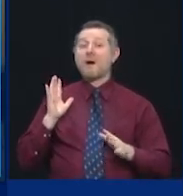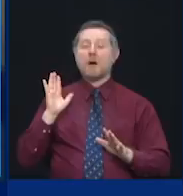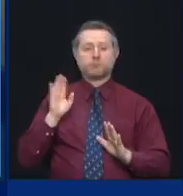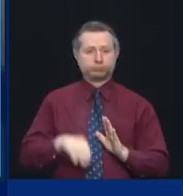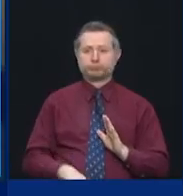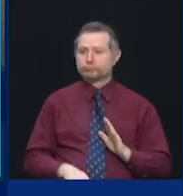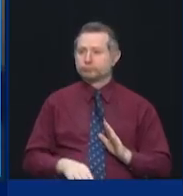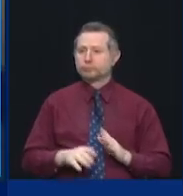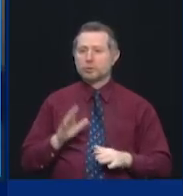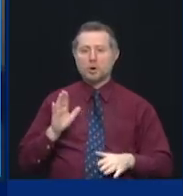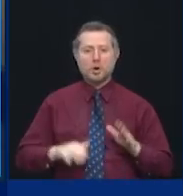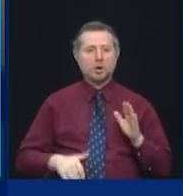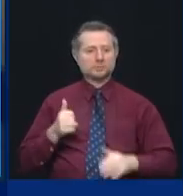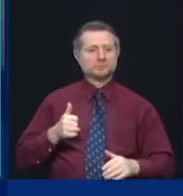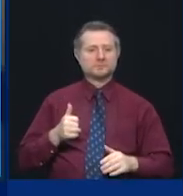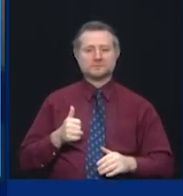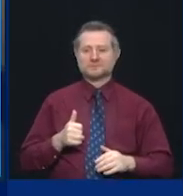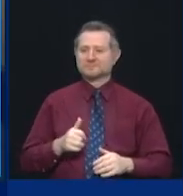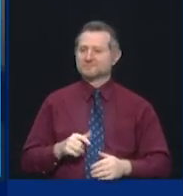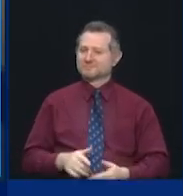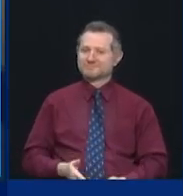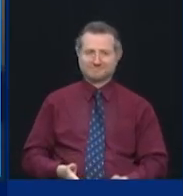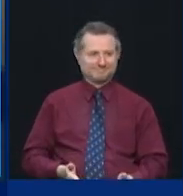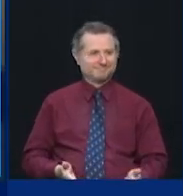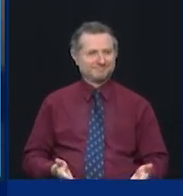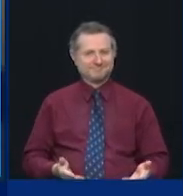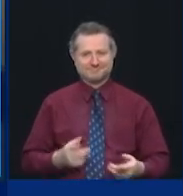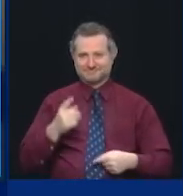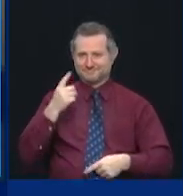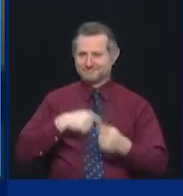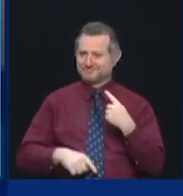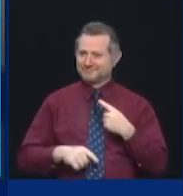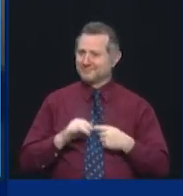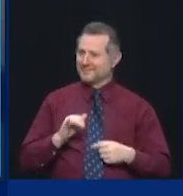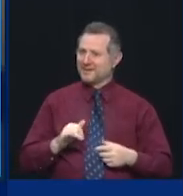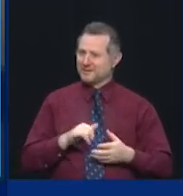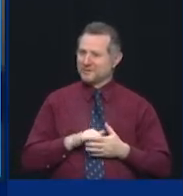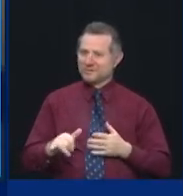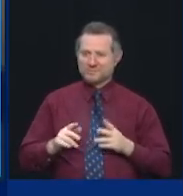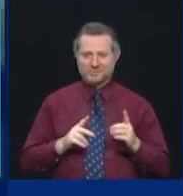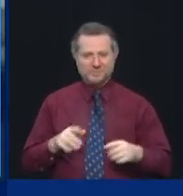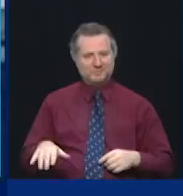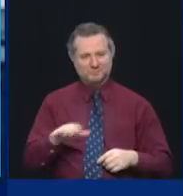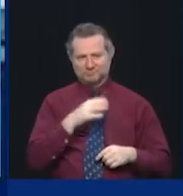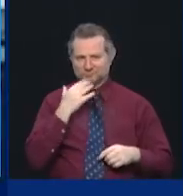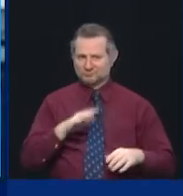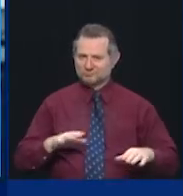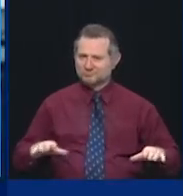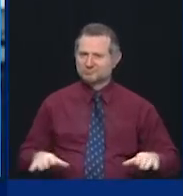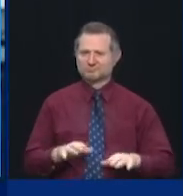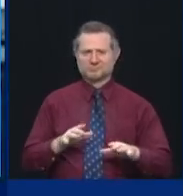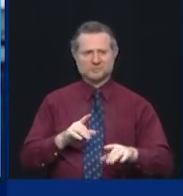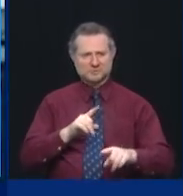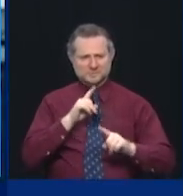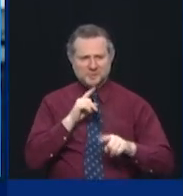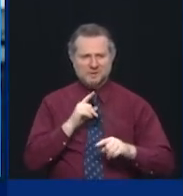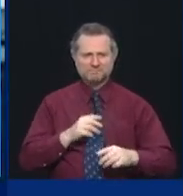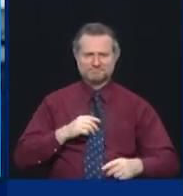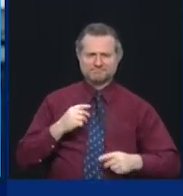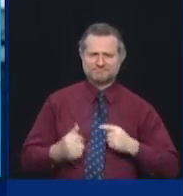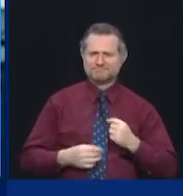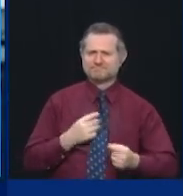infection. That's what the people of the state of New York did. That's how they responded. That's how